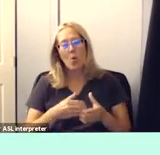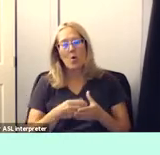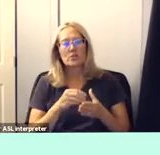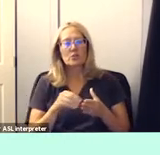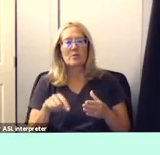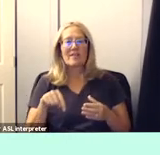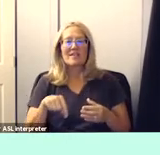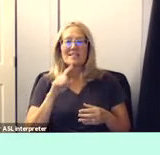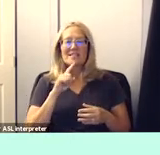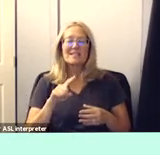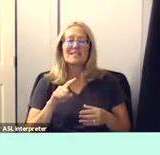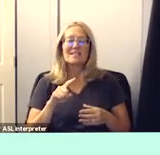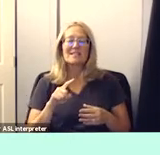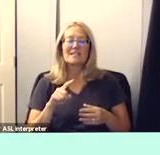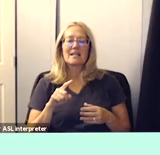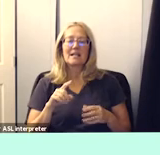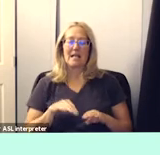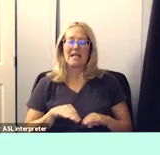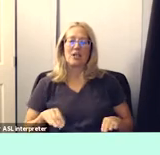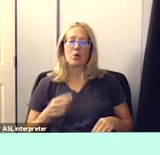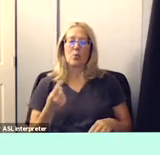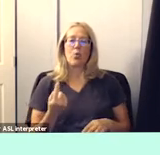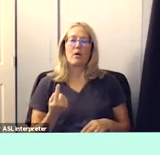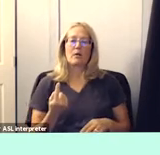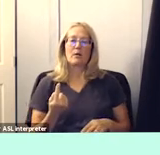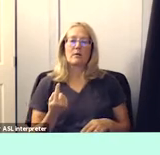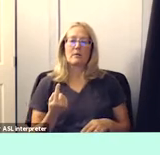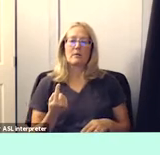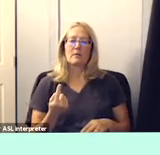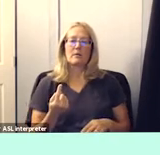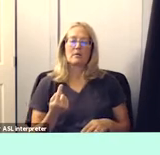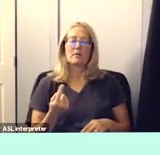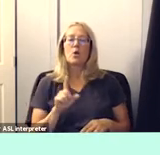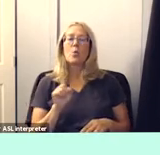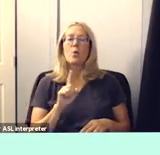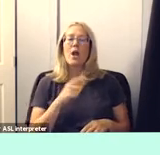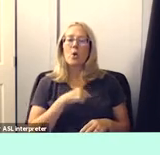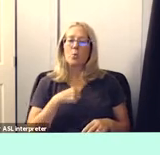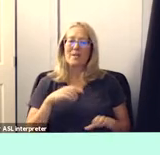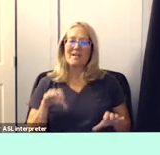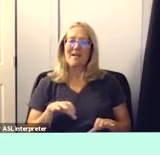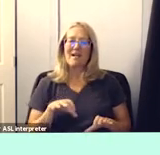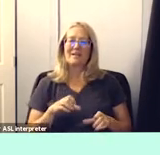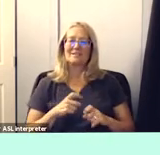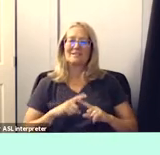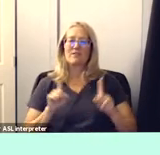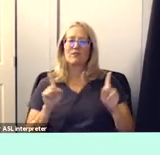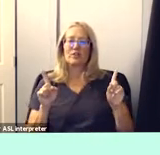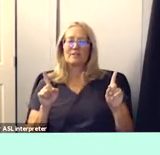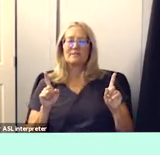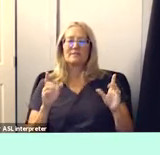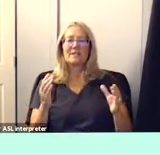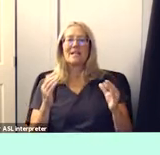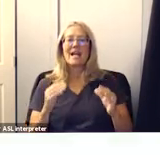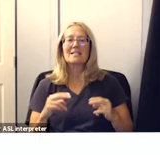ultimate tier one uh way of doing business next slide